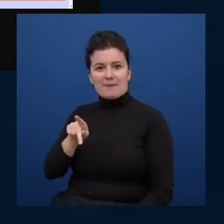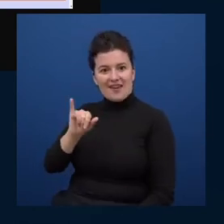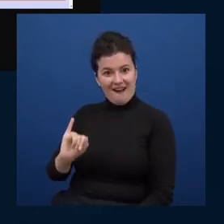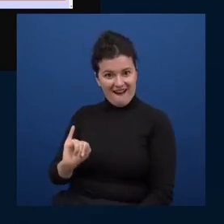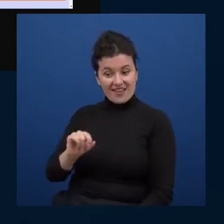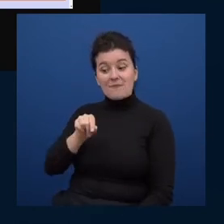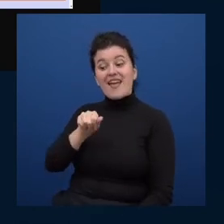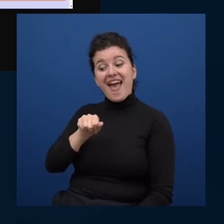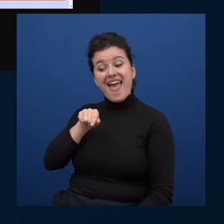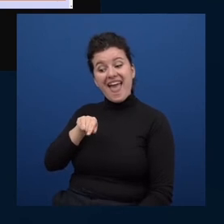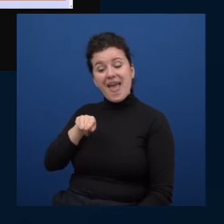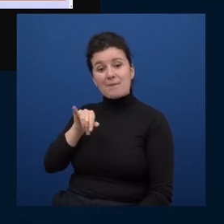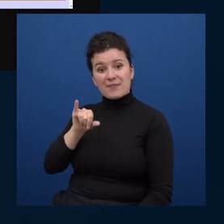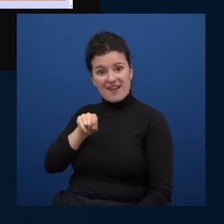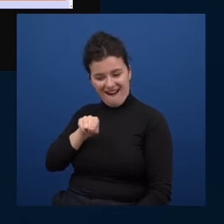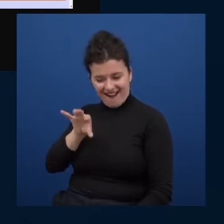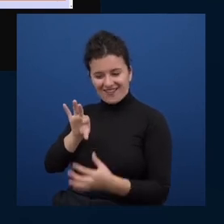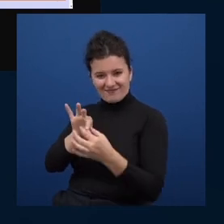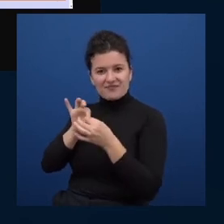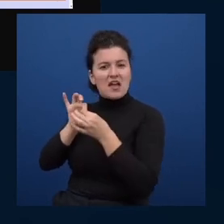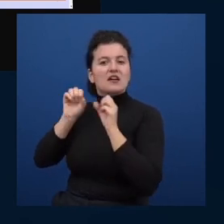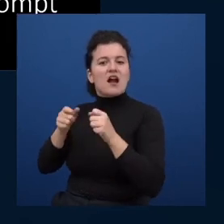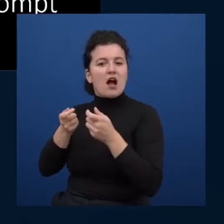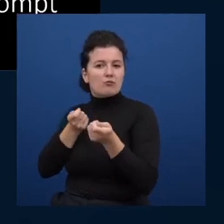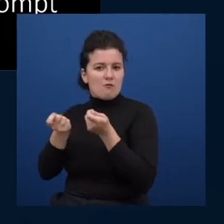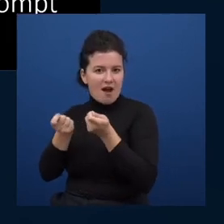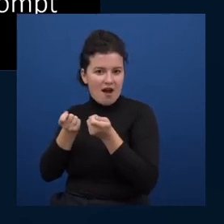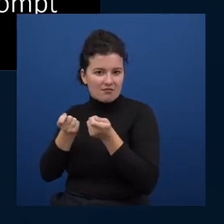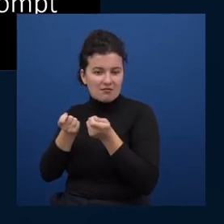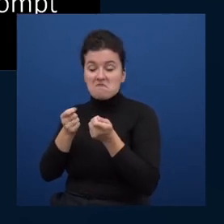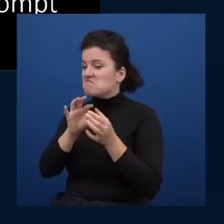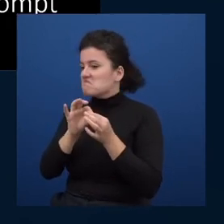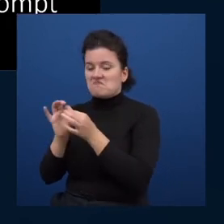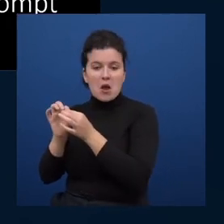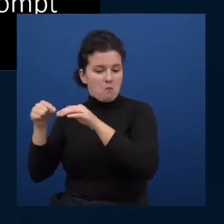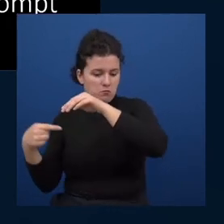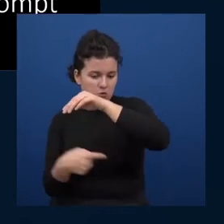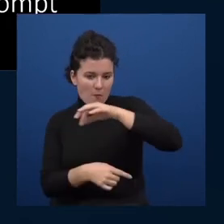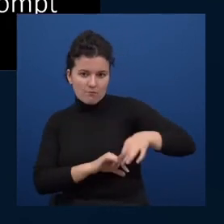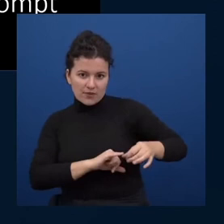the command line into my prompt i can do whatever makes me happy